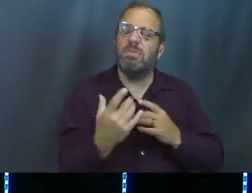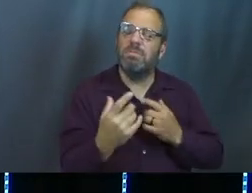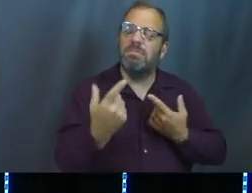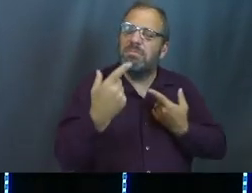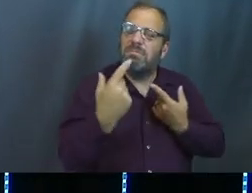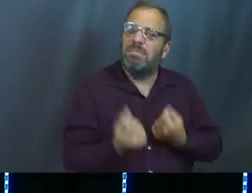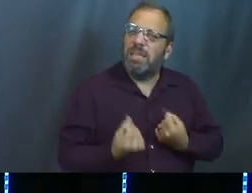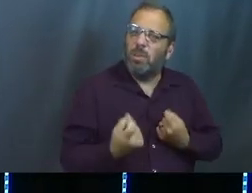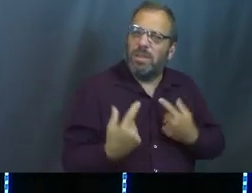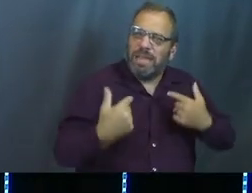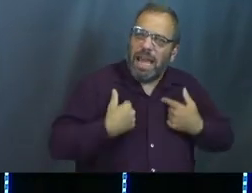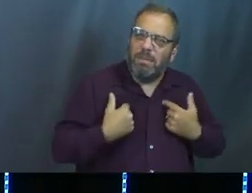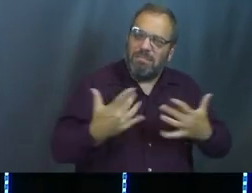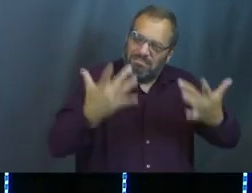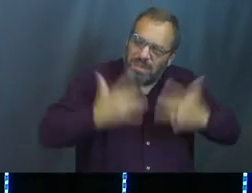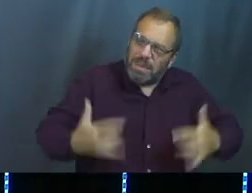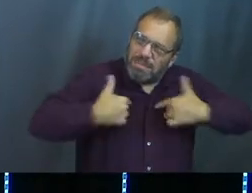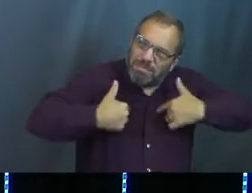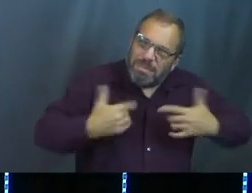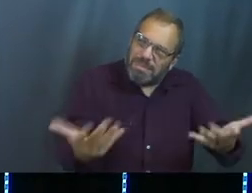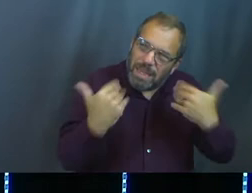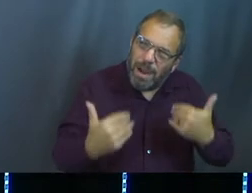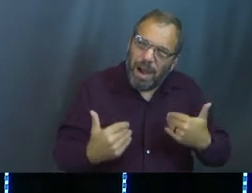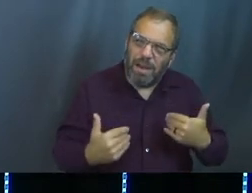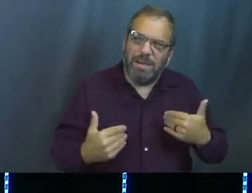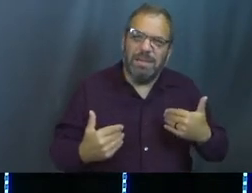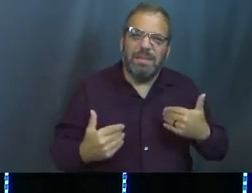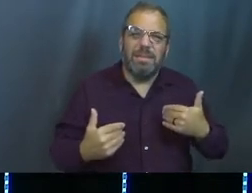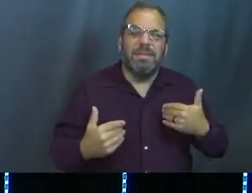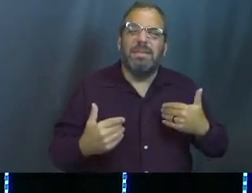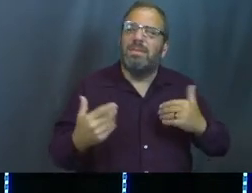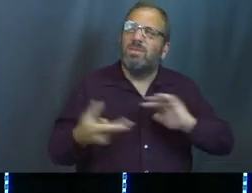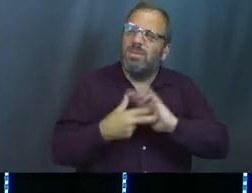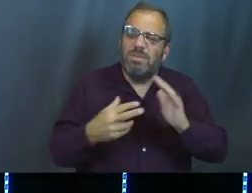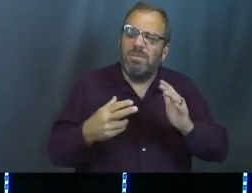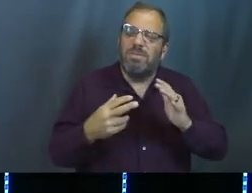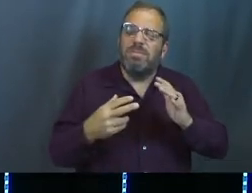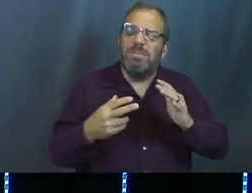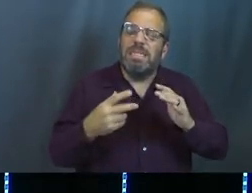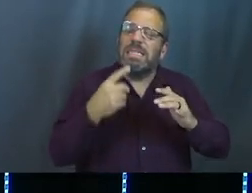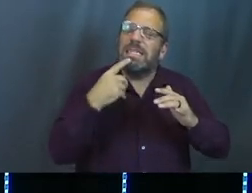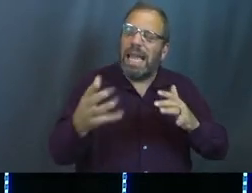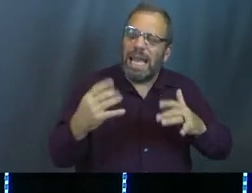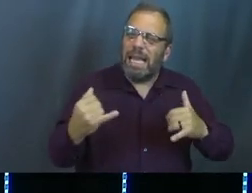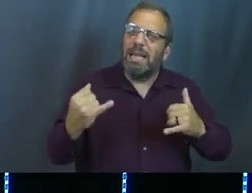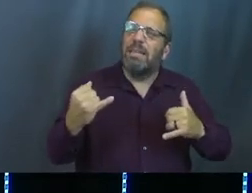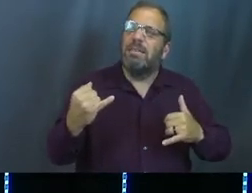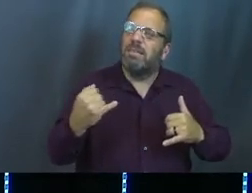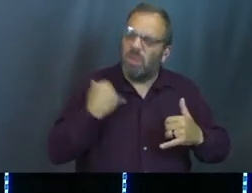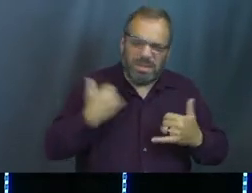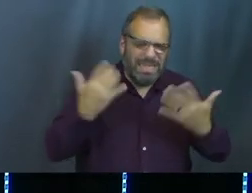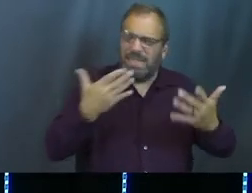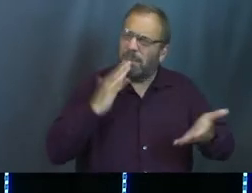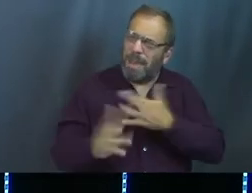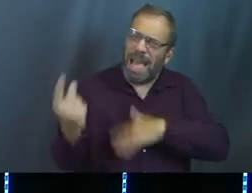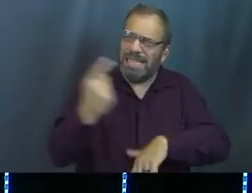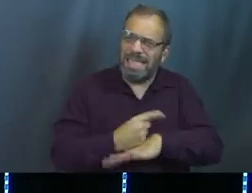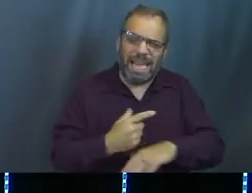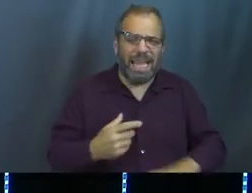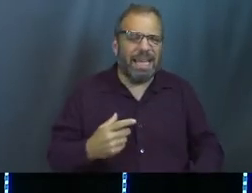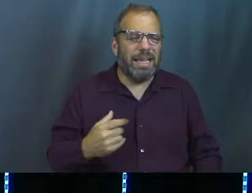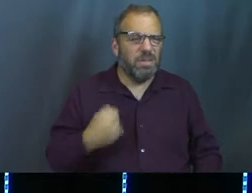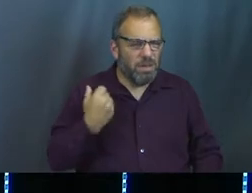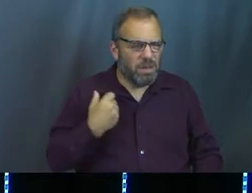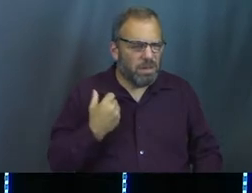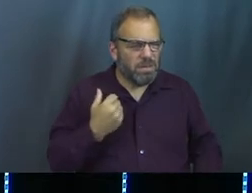misery loves company, man. Join me for a few, you know? It's like, what are you talking about, Joseph? So they ask him this, or they say that to him. He asked them that question, and they're like,